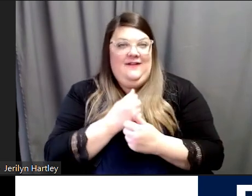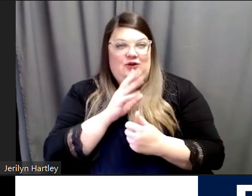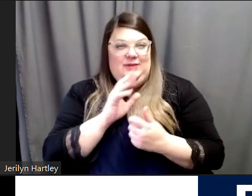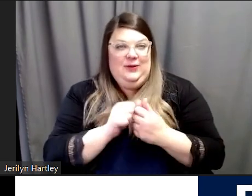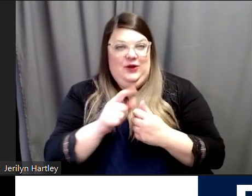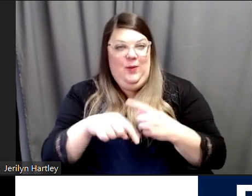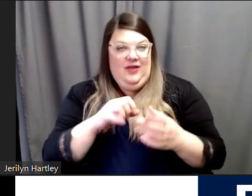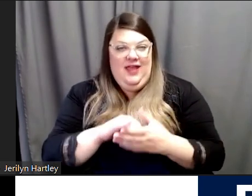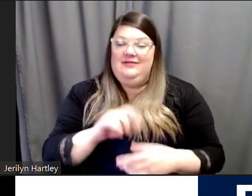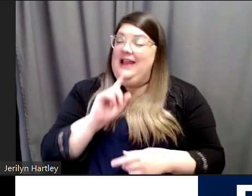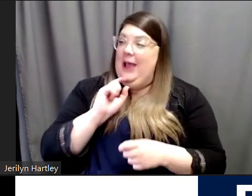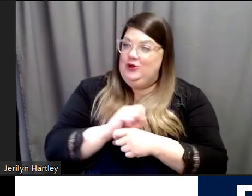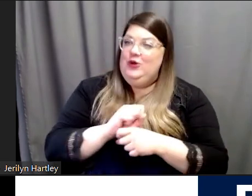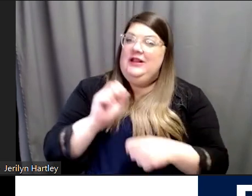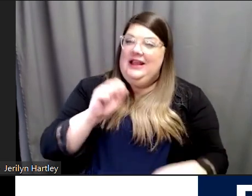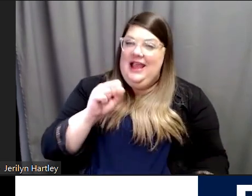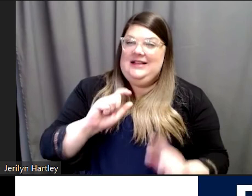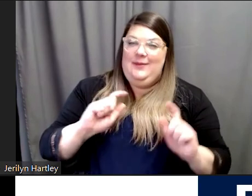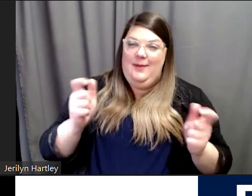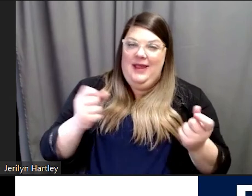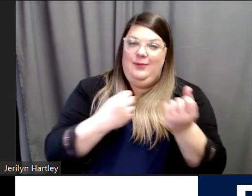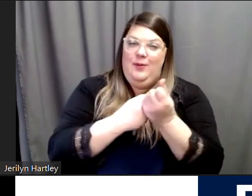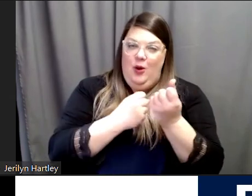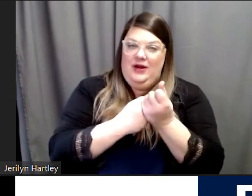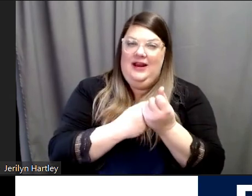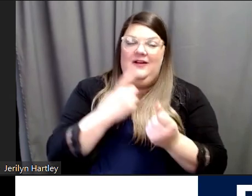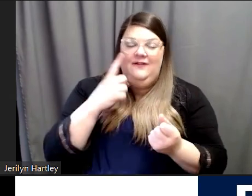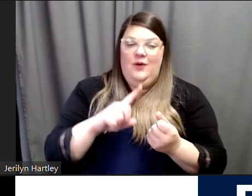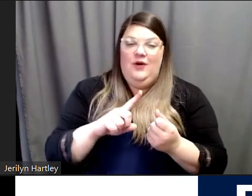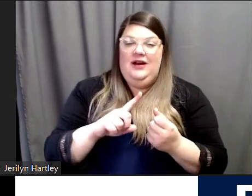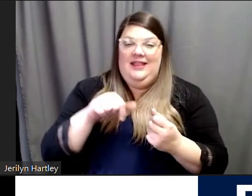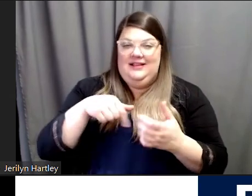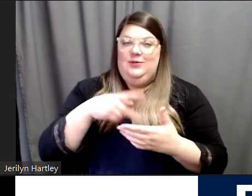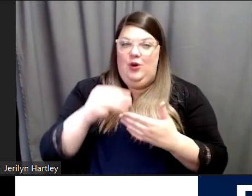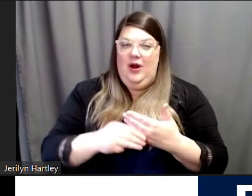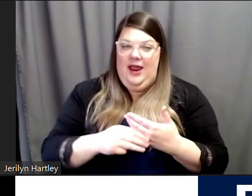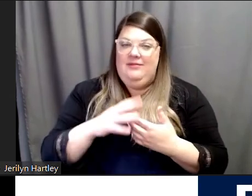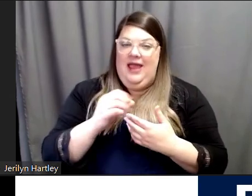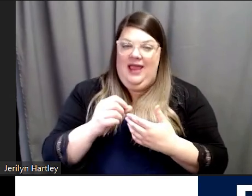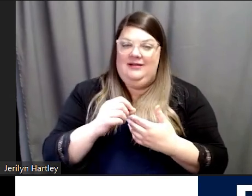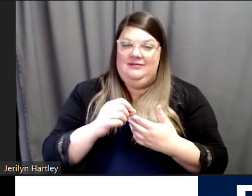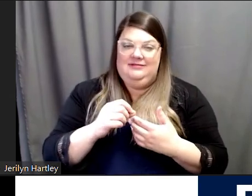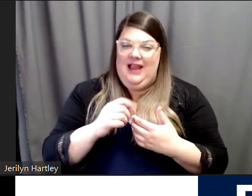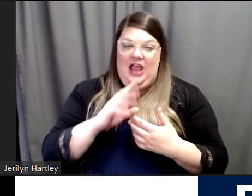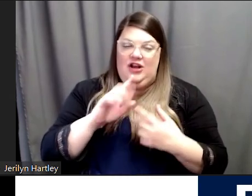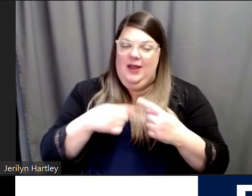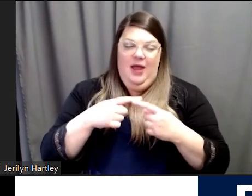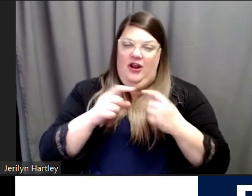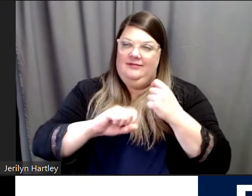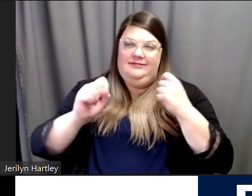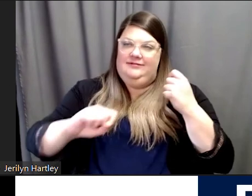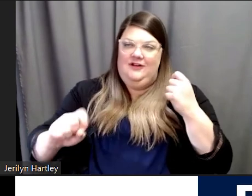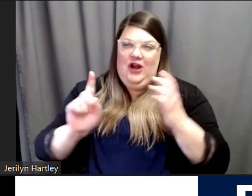Absolutely. I am a big proponent of this program and I would, I could talk about it for hours.